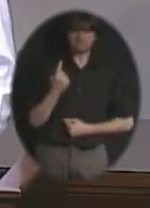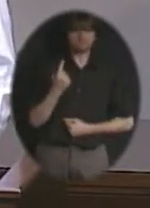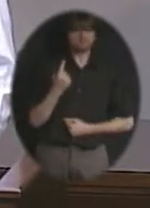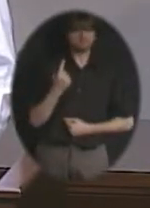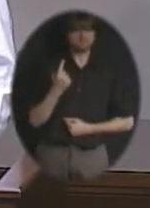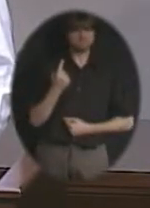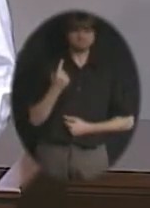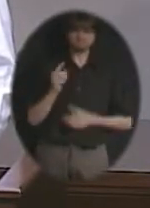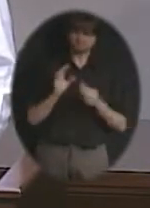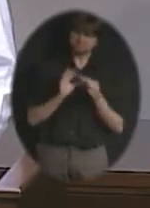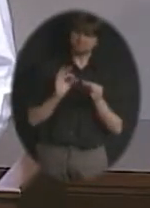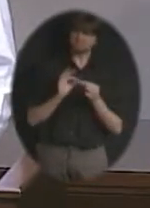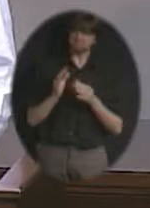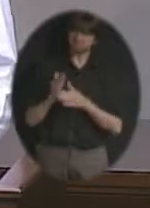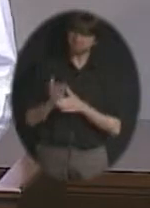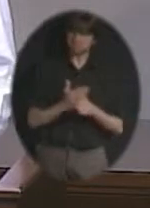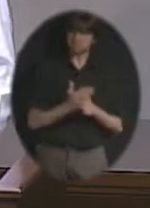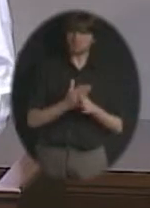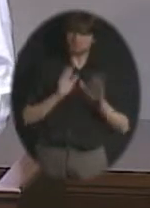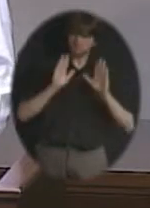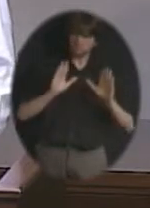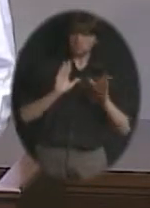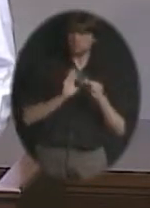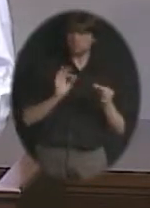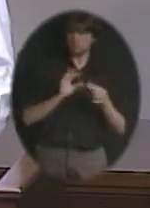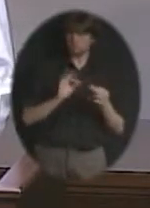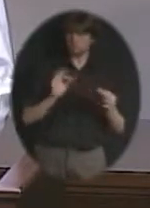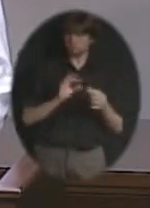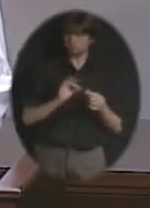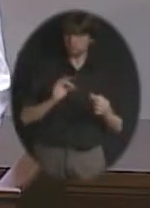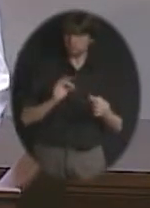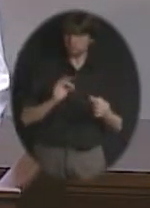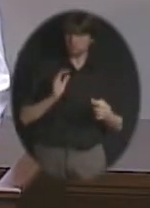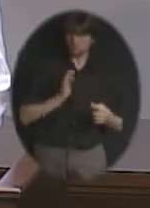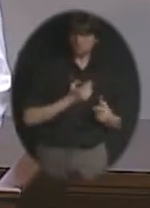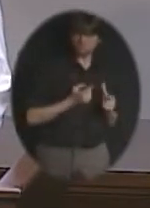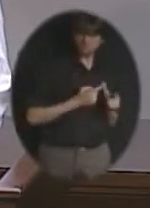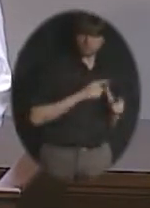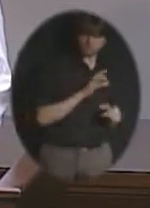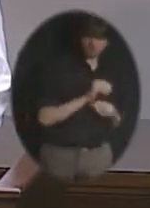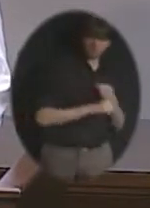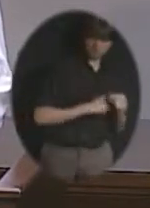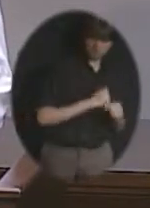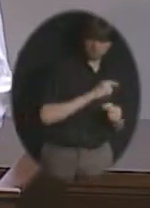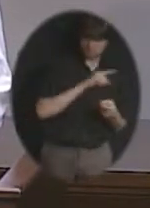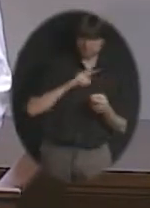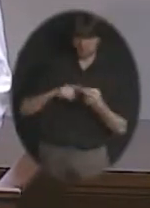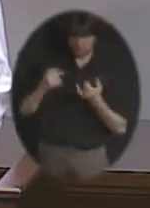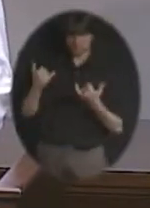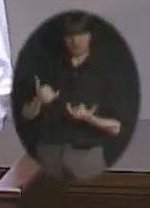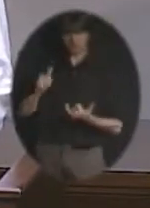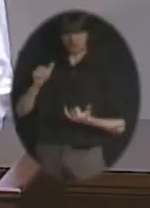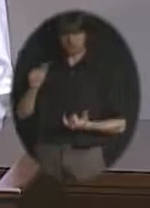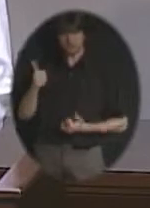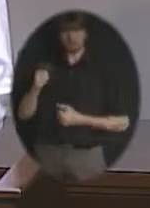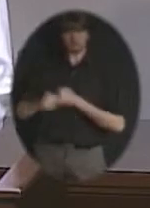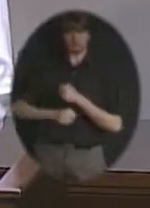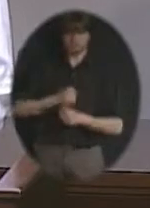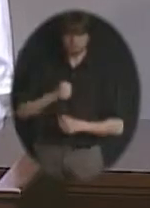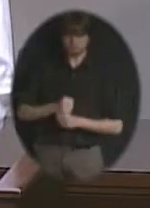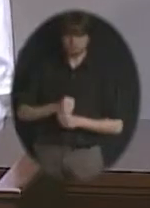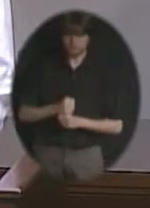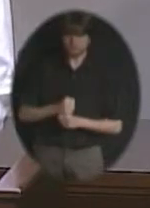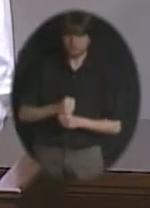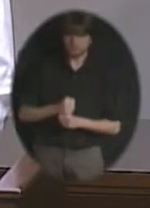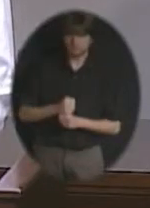these students who have come through these programs over the first 10 or first 9 years and going into this year. There are so many great stories, and we just needed a forum